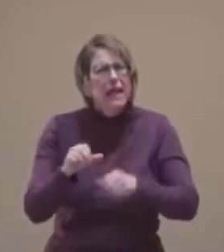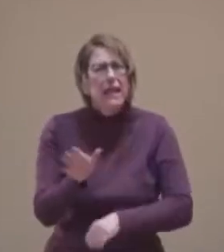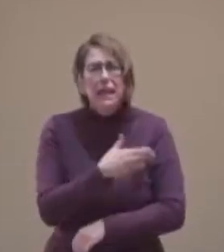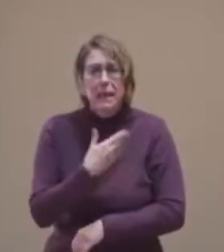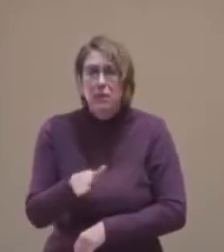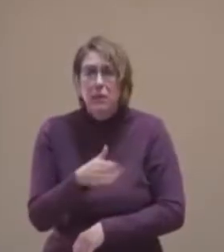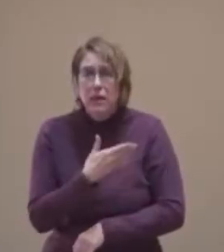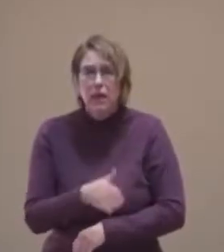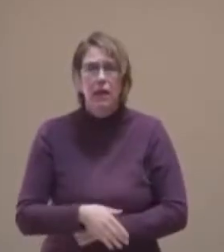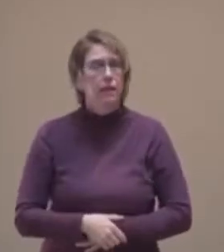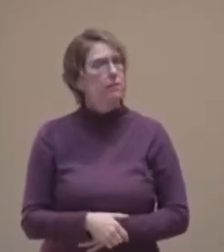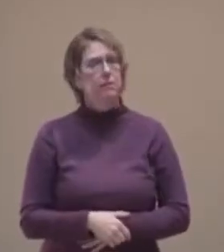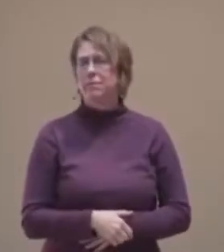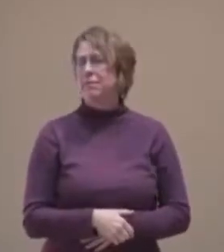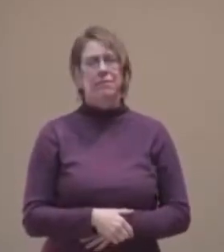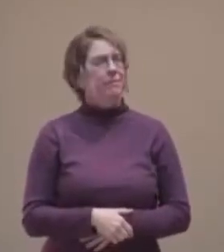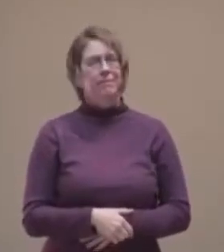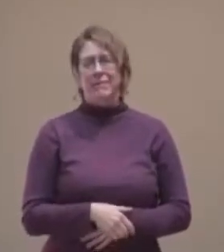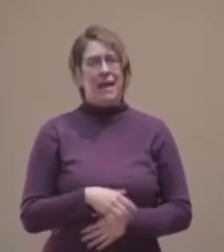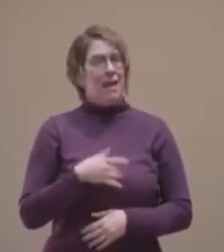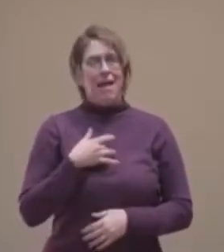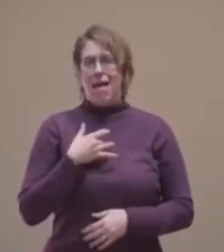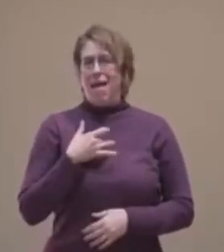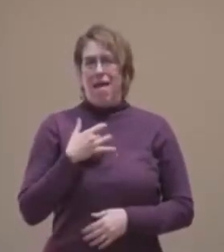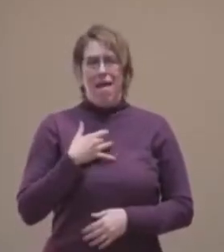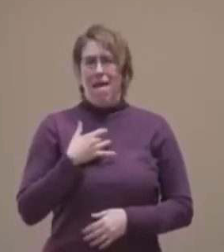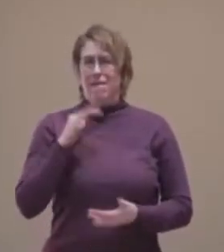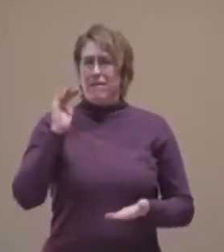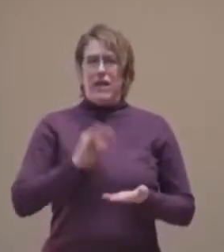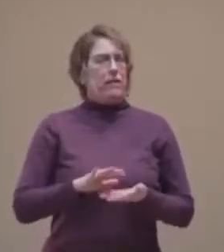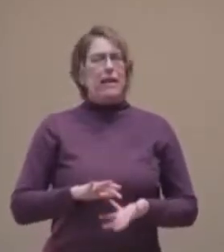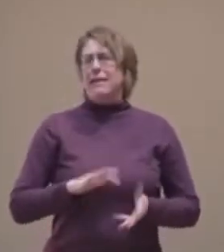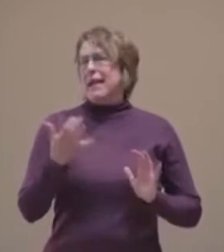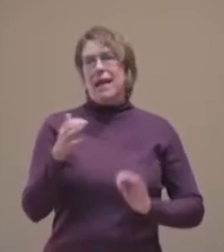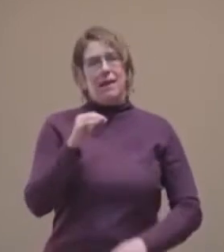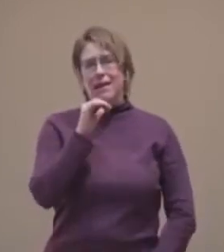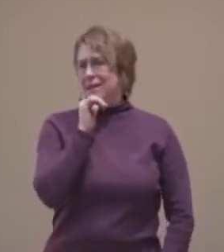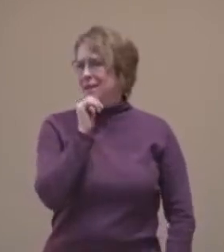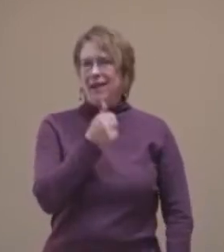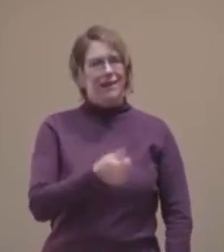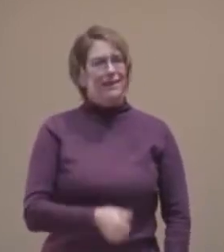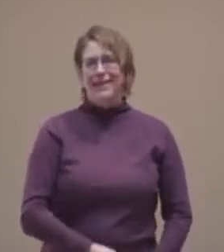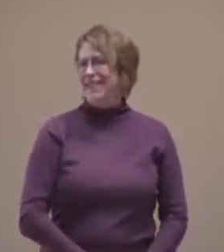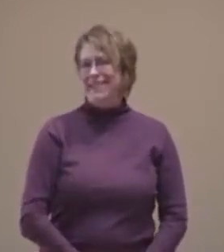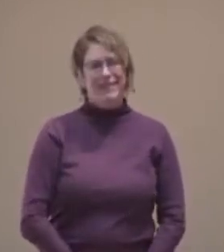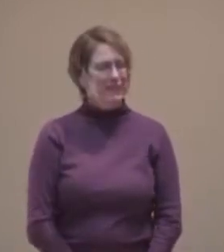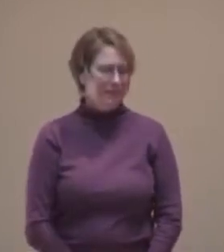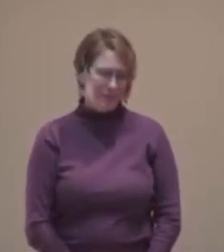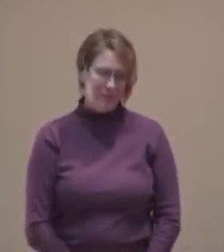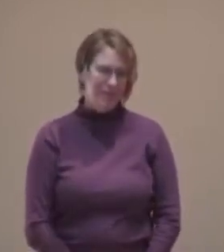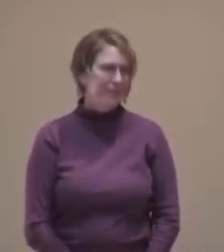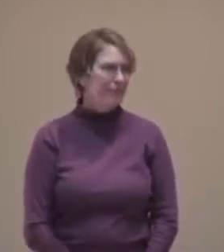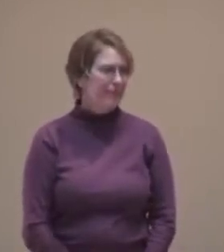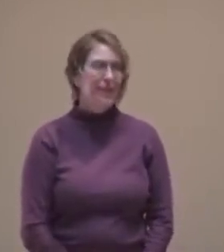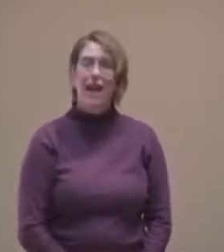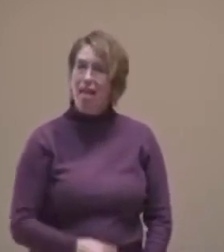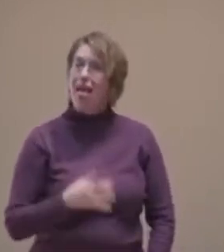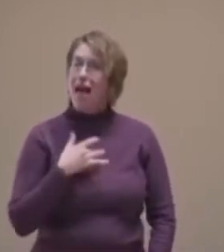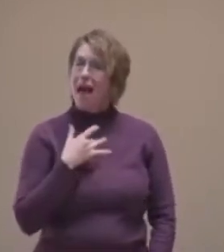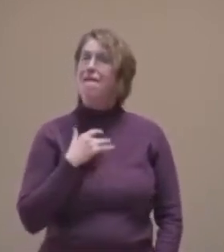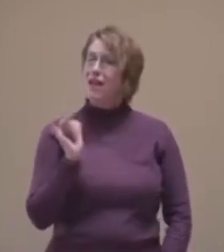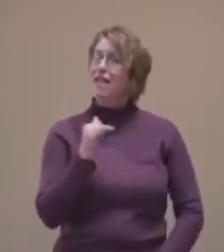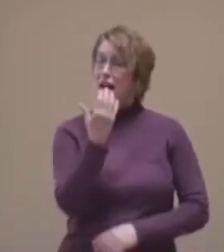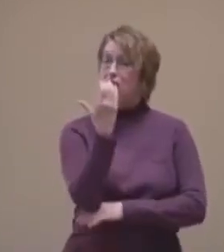Needless to say, it did not make things feel any less chaotic at that moment. And I feel like the Christmas season is